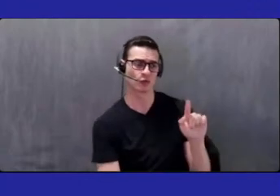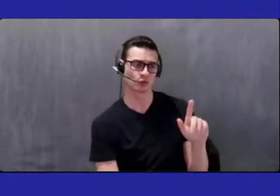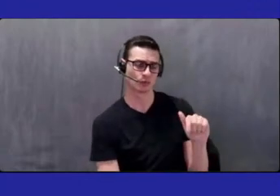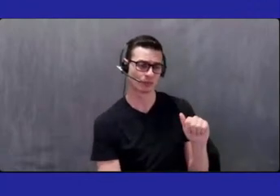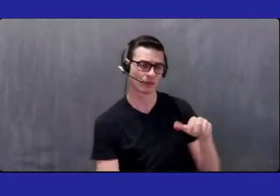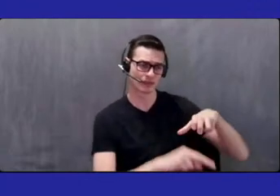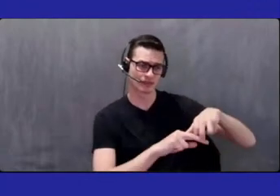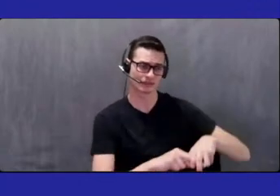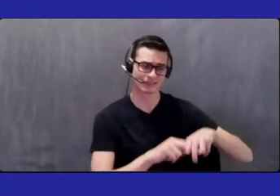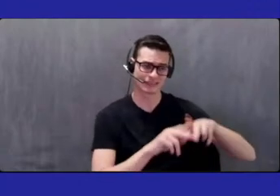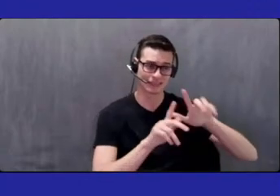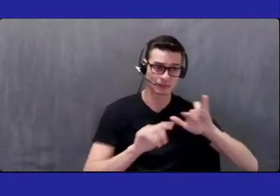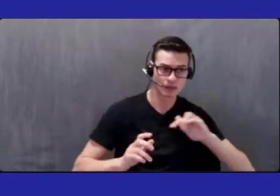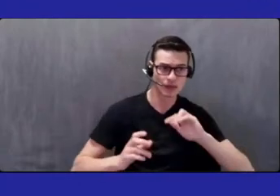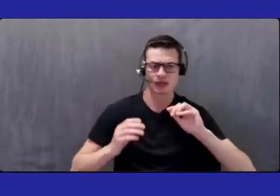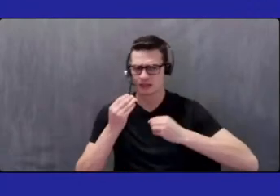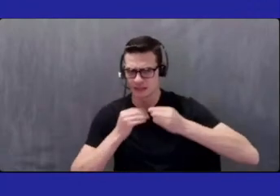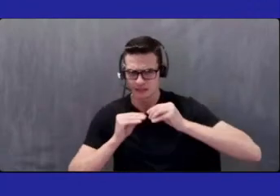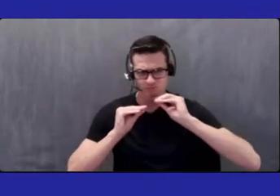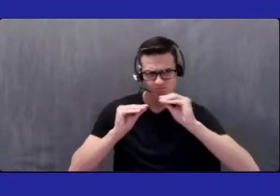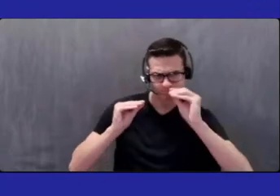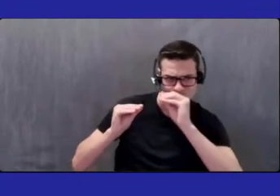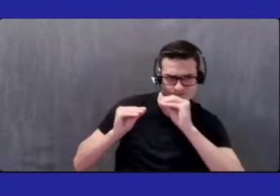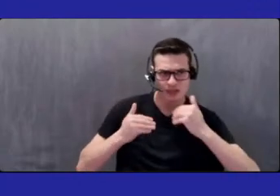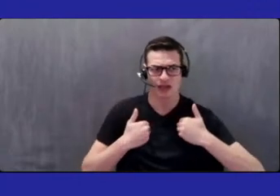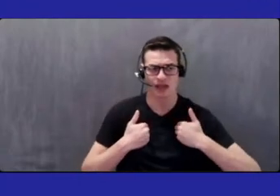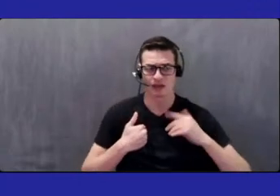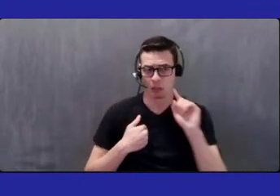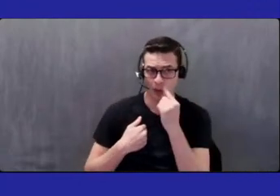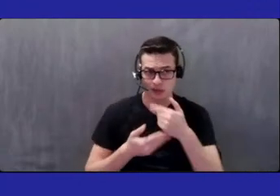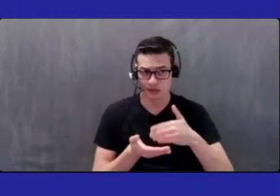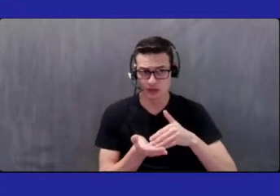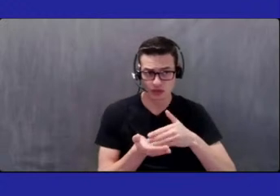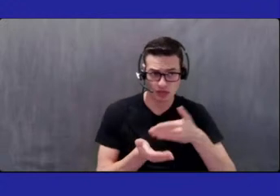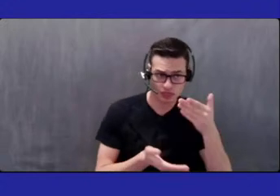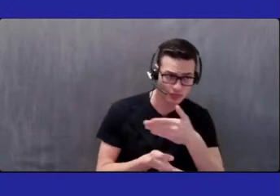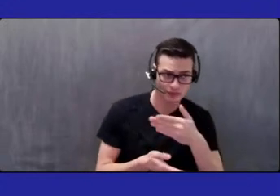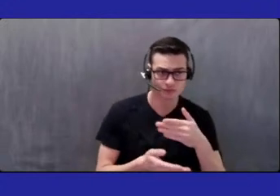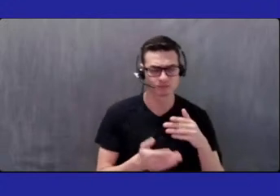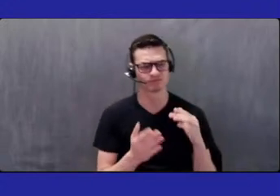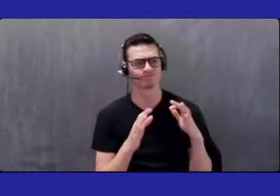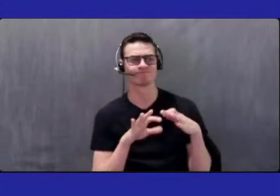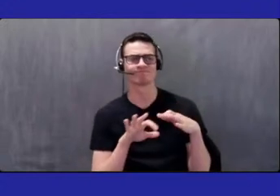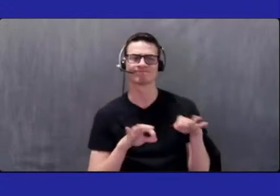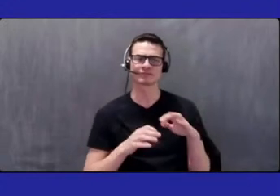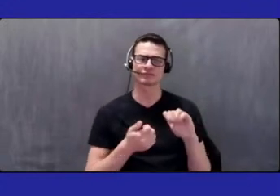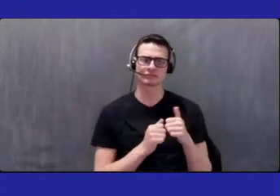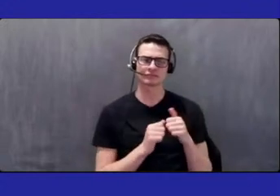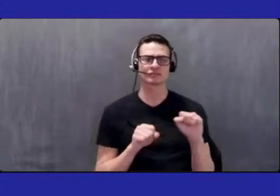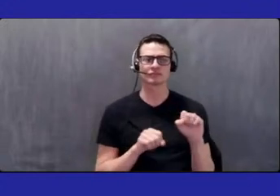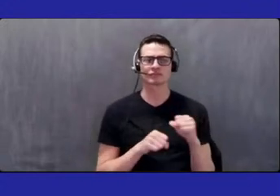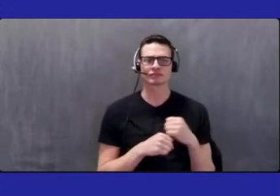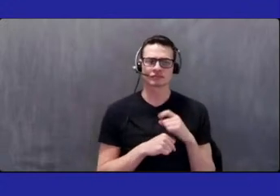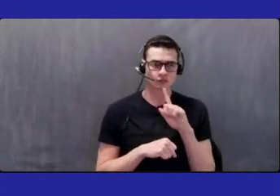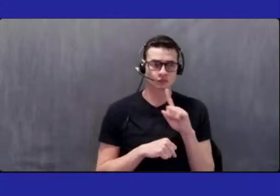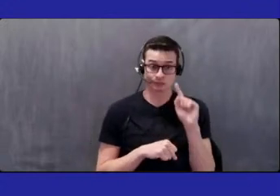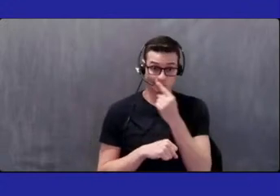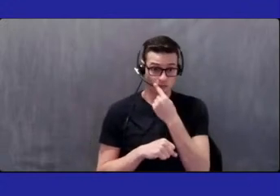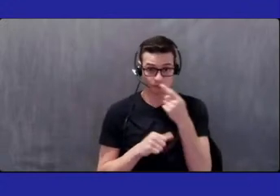properly. They have the optometrists and ophthalmologists come in and speak to them to make sure that they're addressing their eye cares,